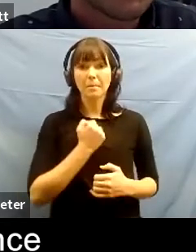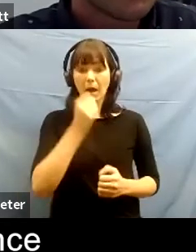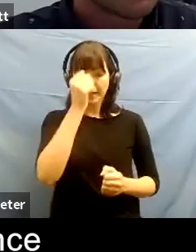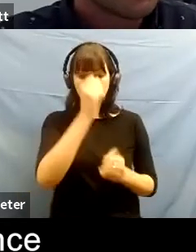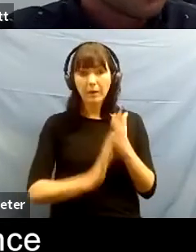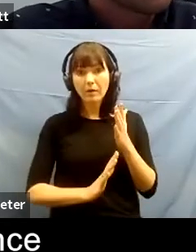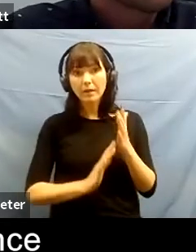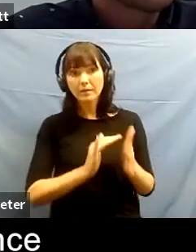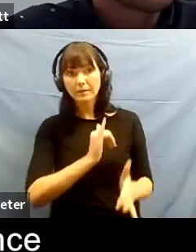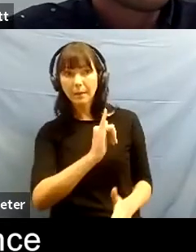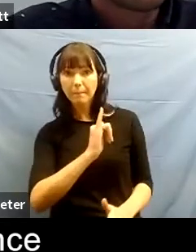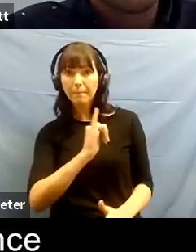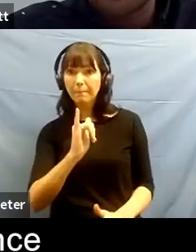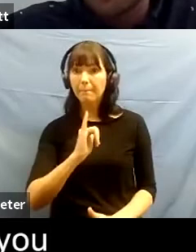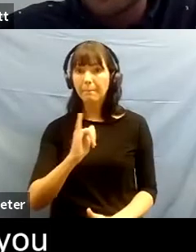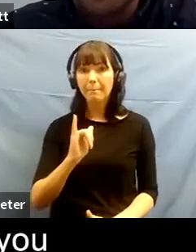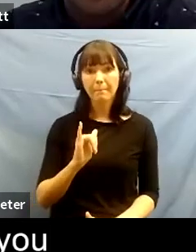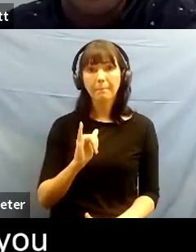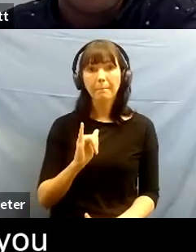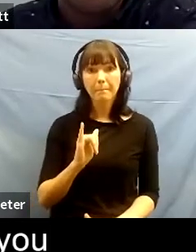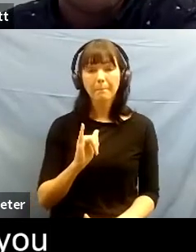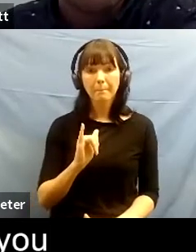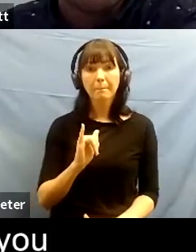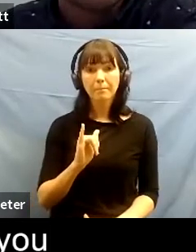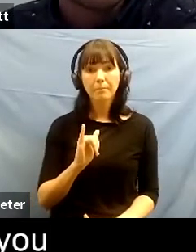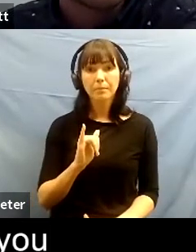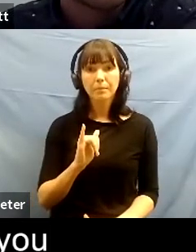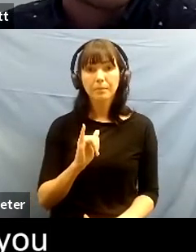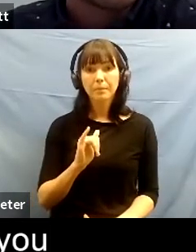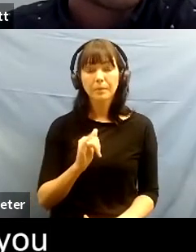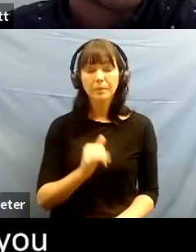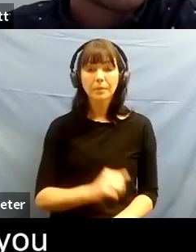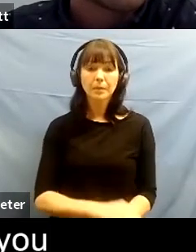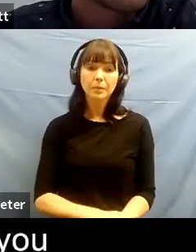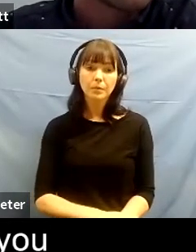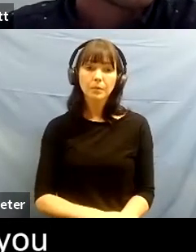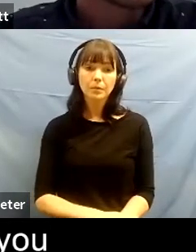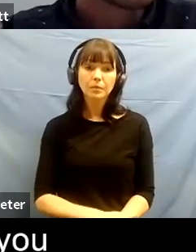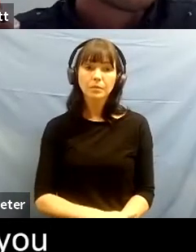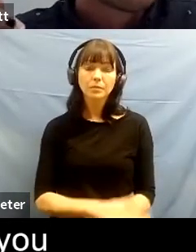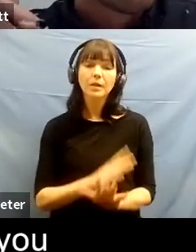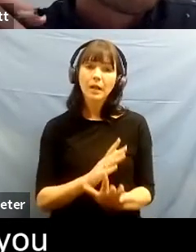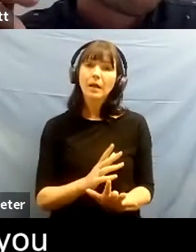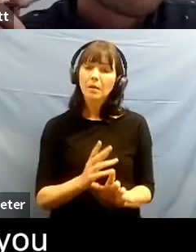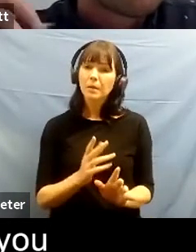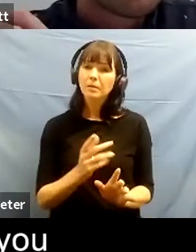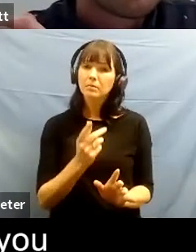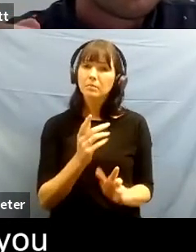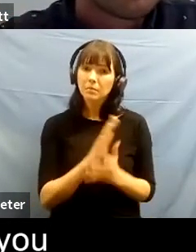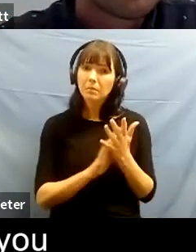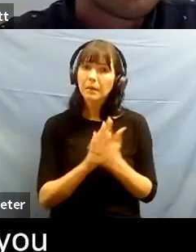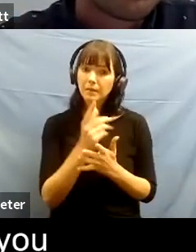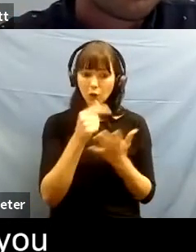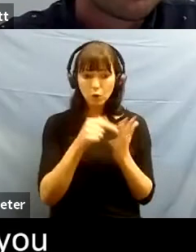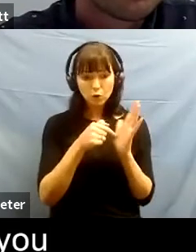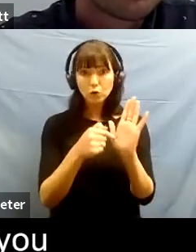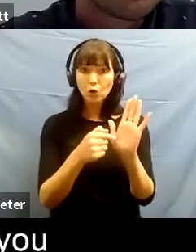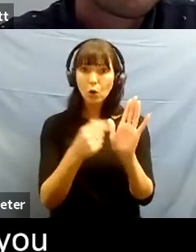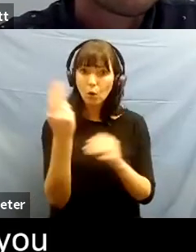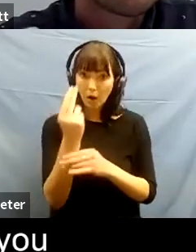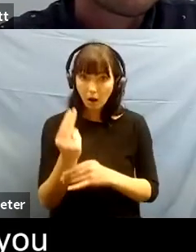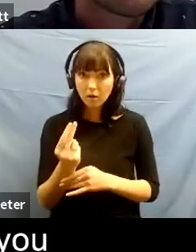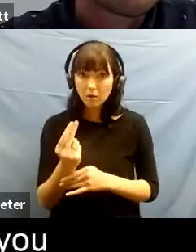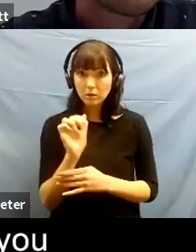um and it was a way of for me of my art kind of existing but you know i do